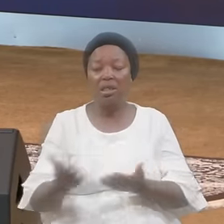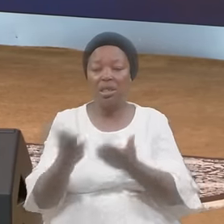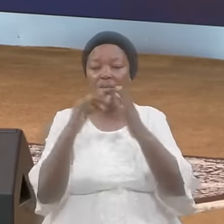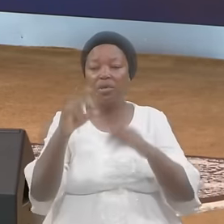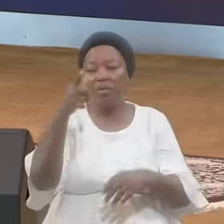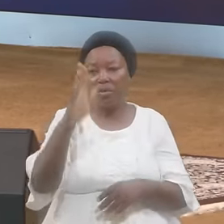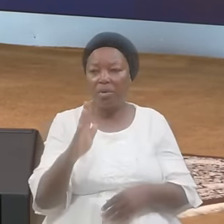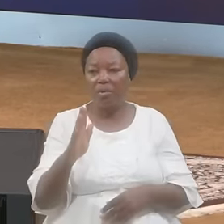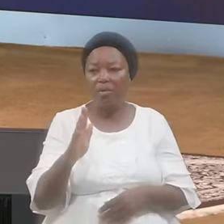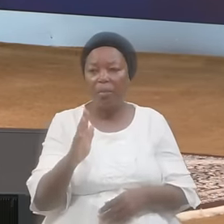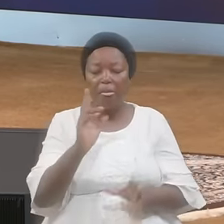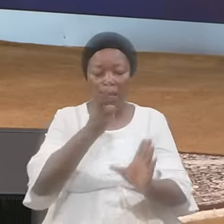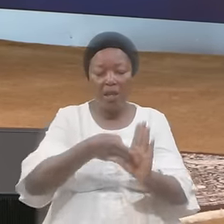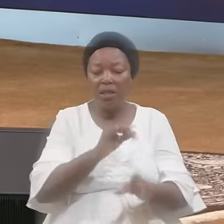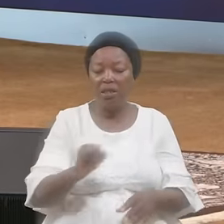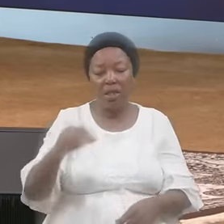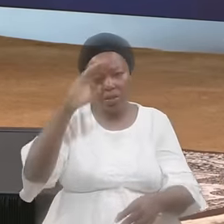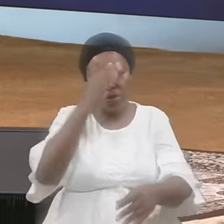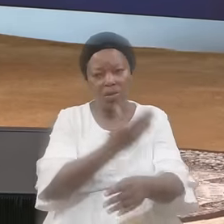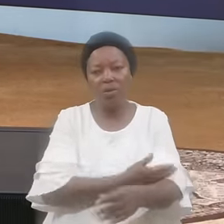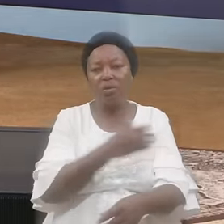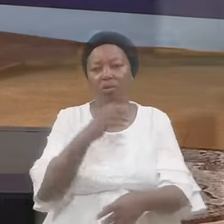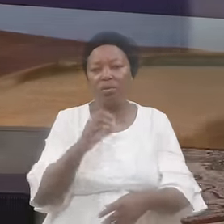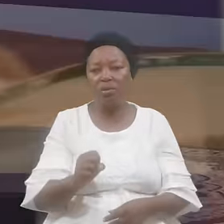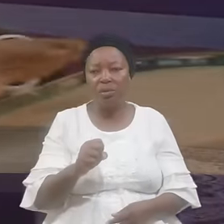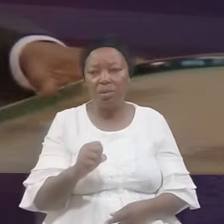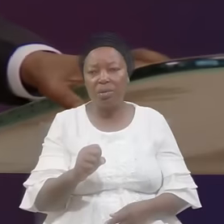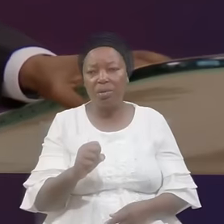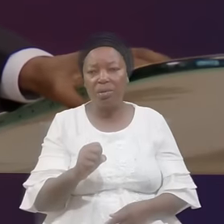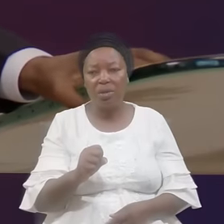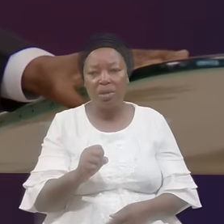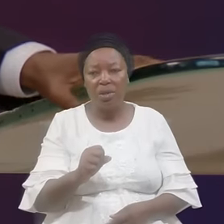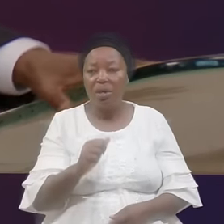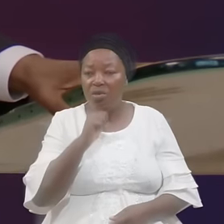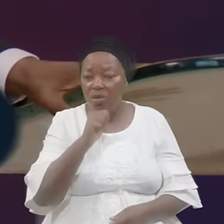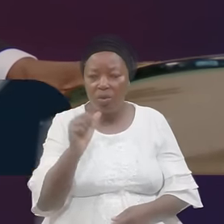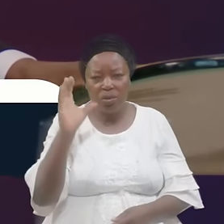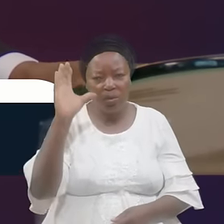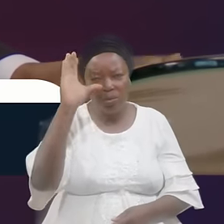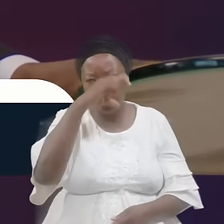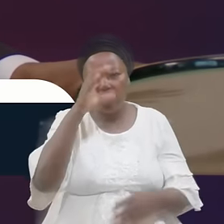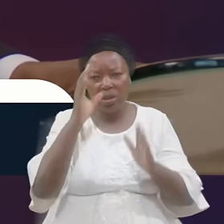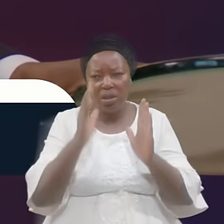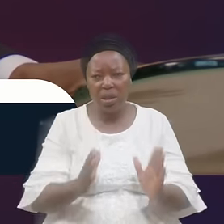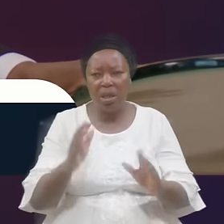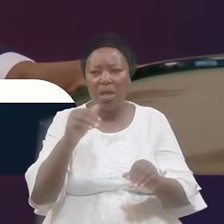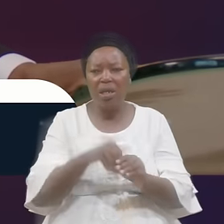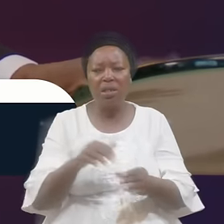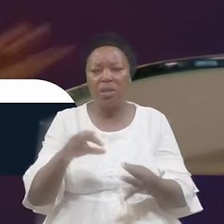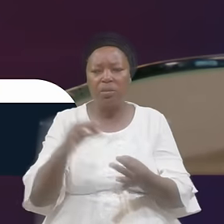the Lord Enlisting Sons Not Singers In Spiritual